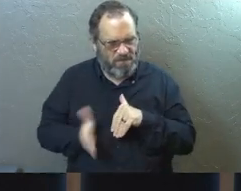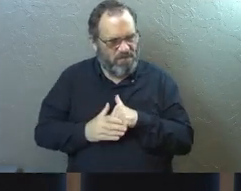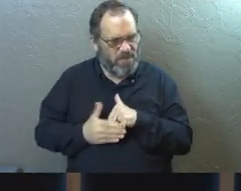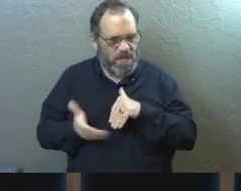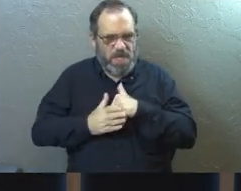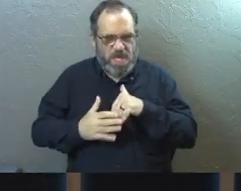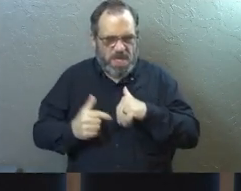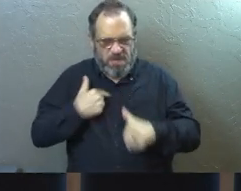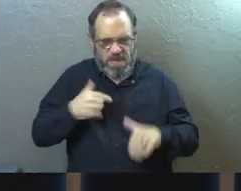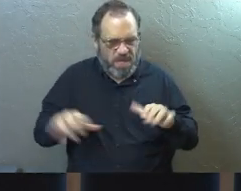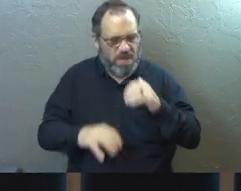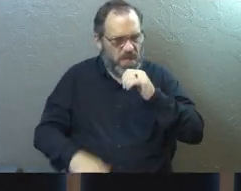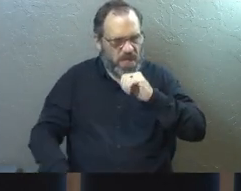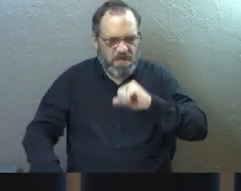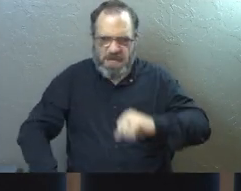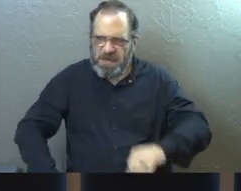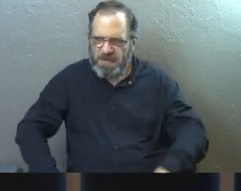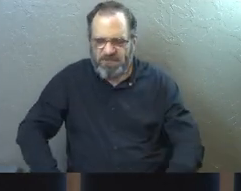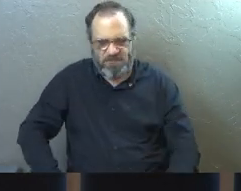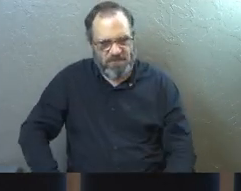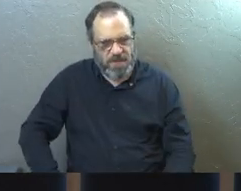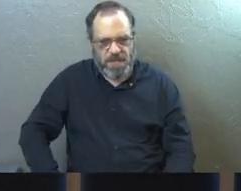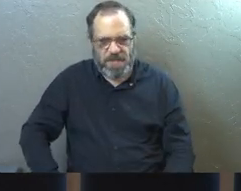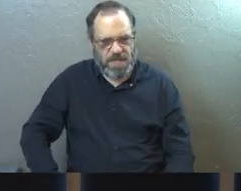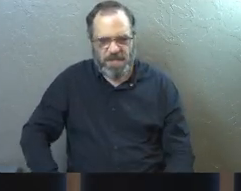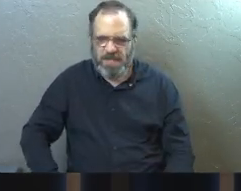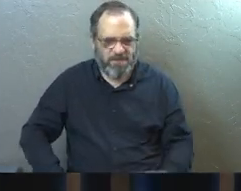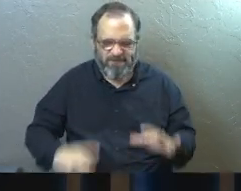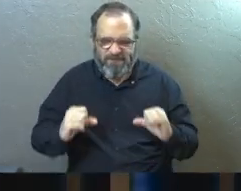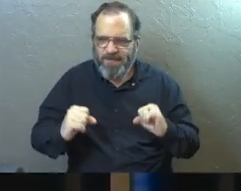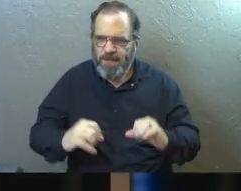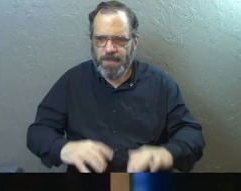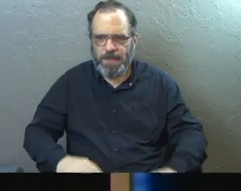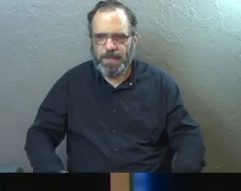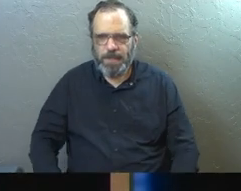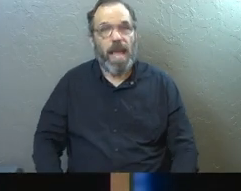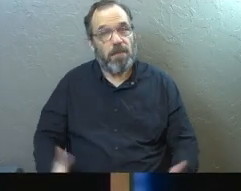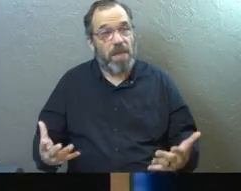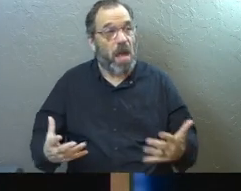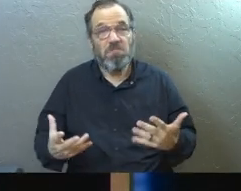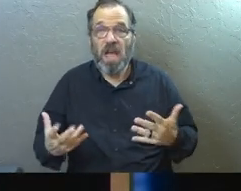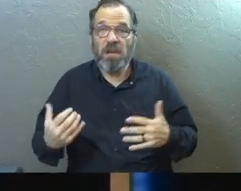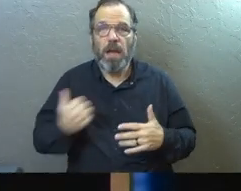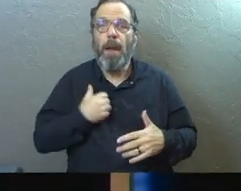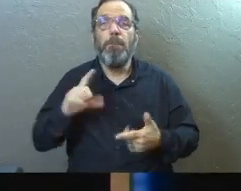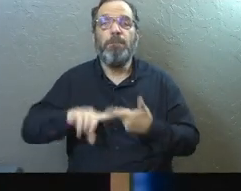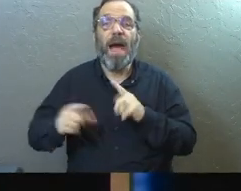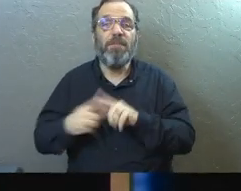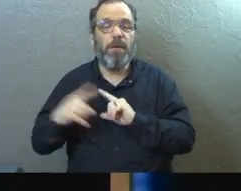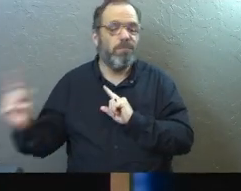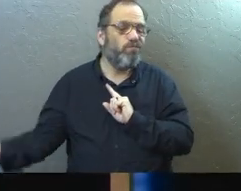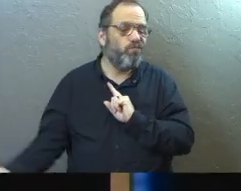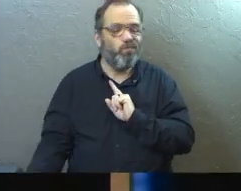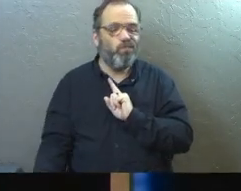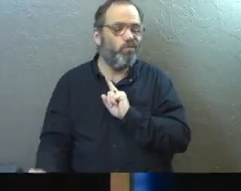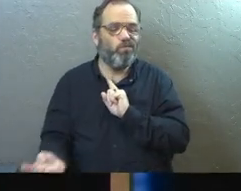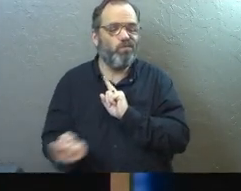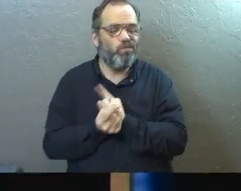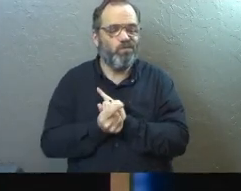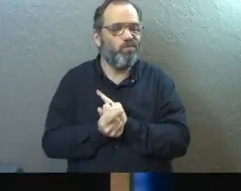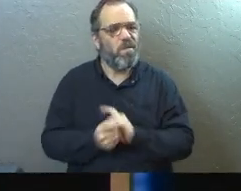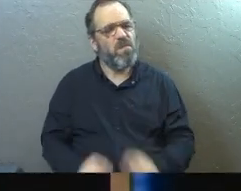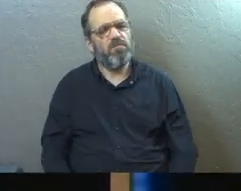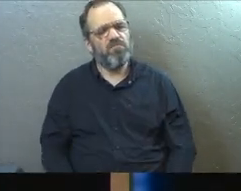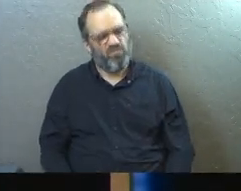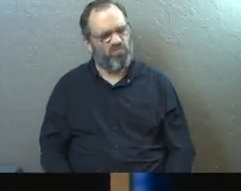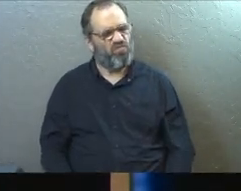for something that I'd done. And just, yeah, really kind of just like, yeah, beating myself up. And a friend of mine just came along one day and he